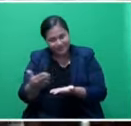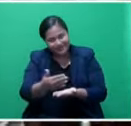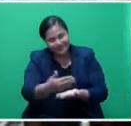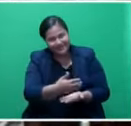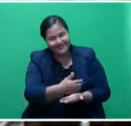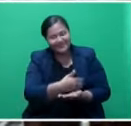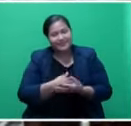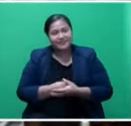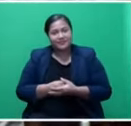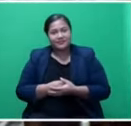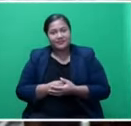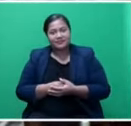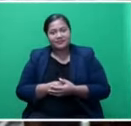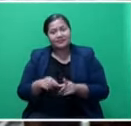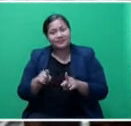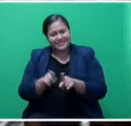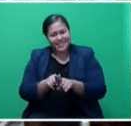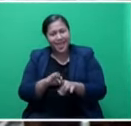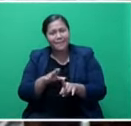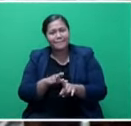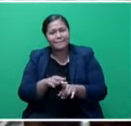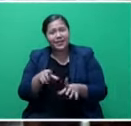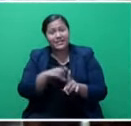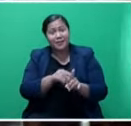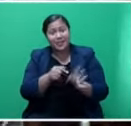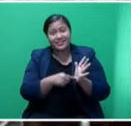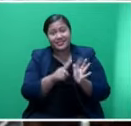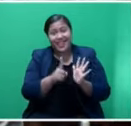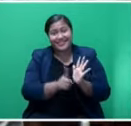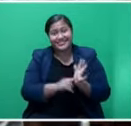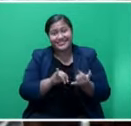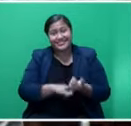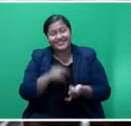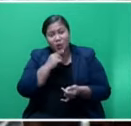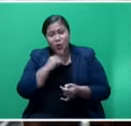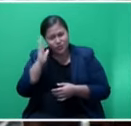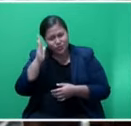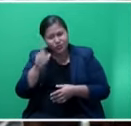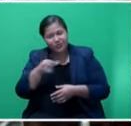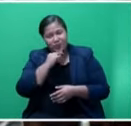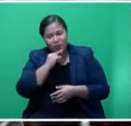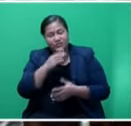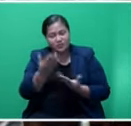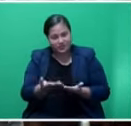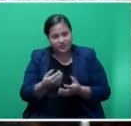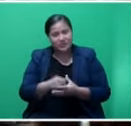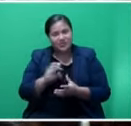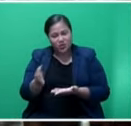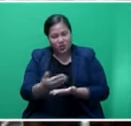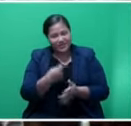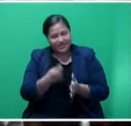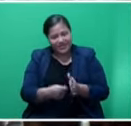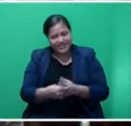regarding, for example, TELTS and various provisions relating to, for example, customs and a collection of taxes, etc.